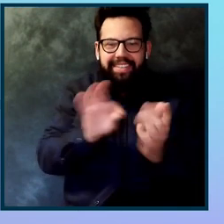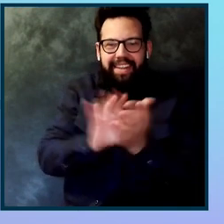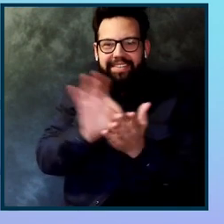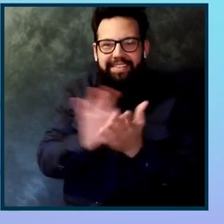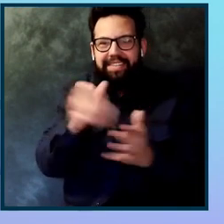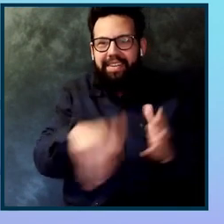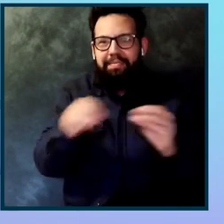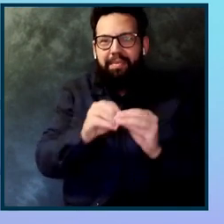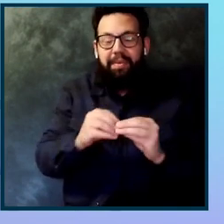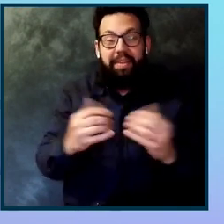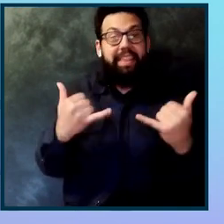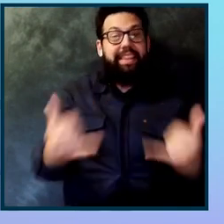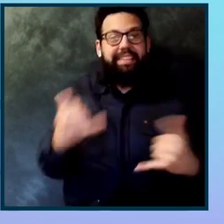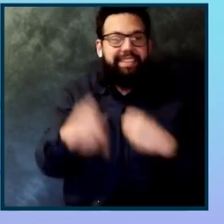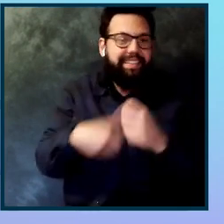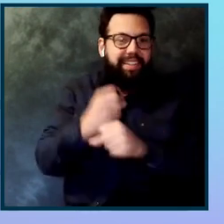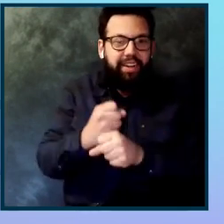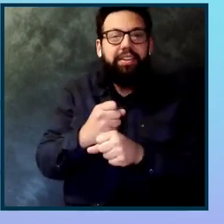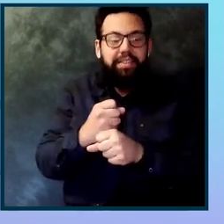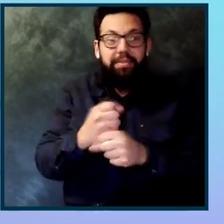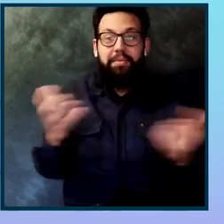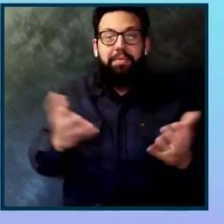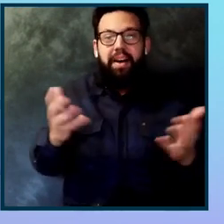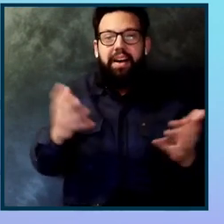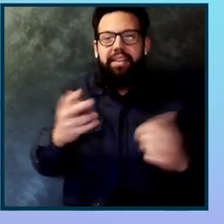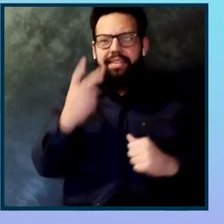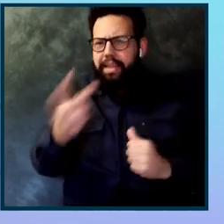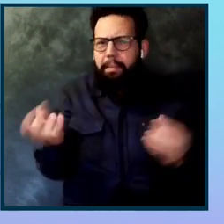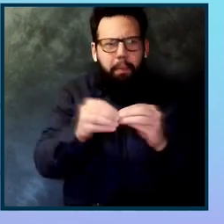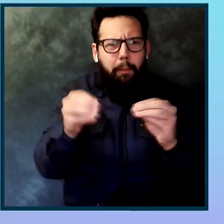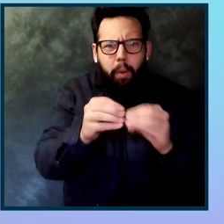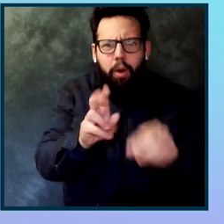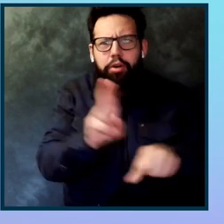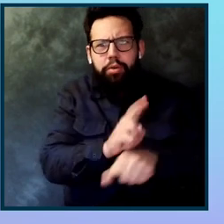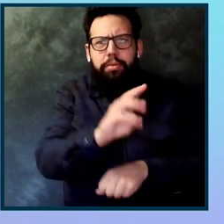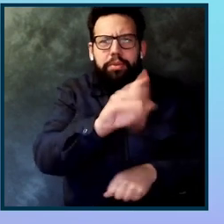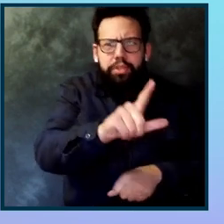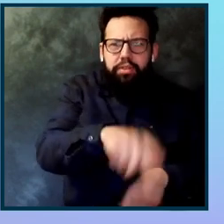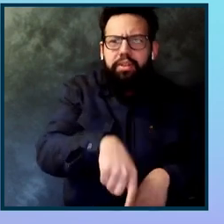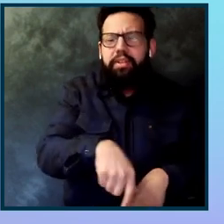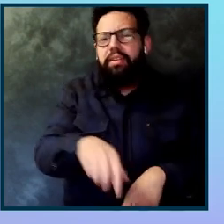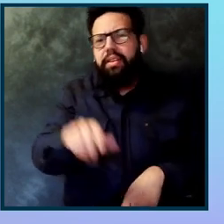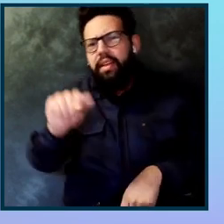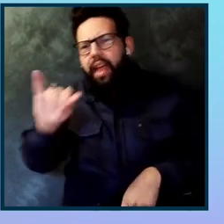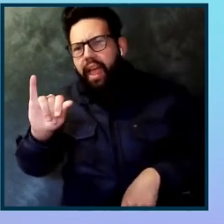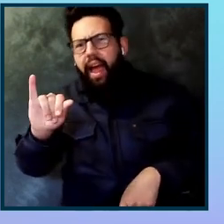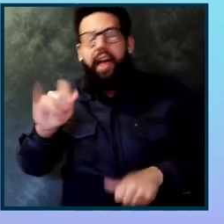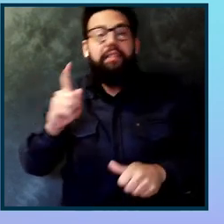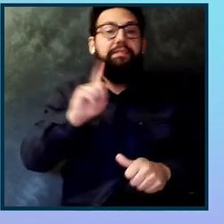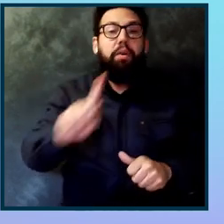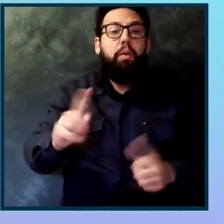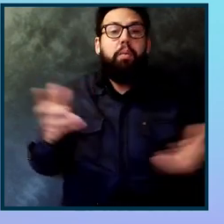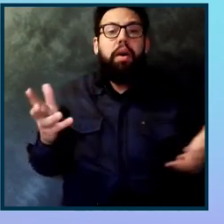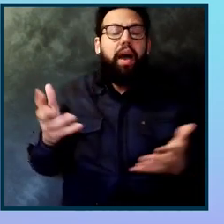And this year has also seen the increase in the utilization of artificial intelligence and machine learning to push the boundaries of what both assistive technology can